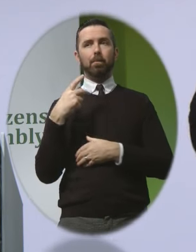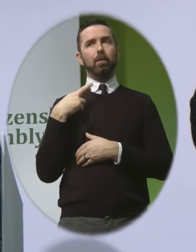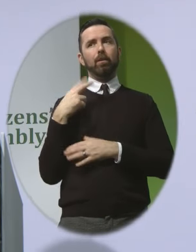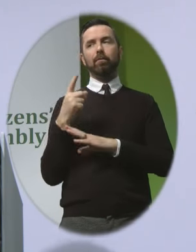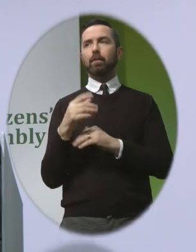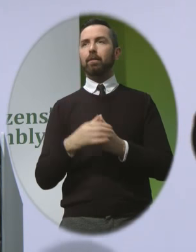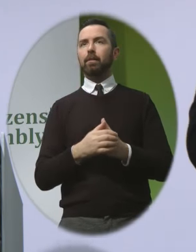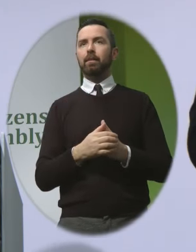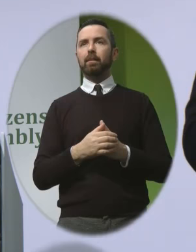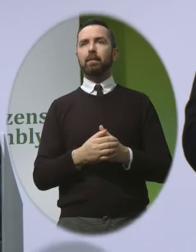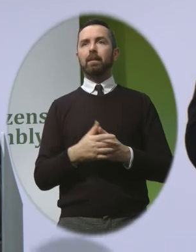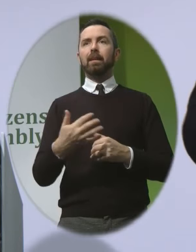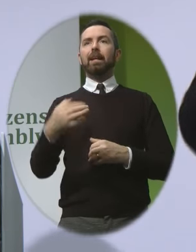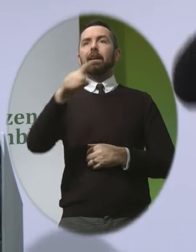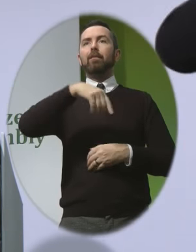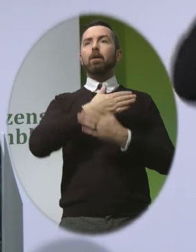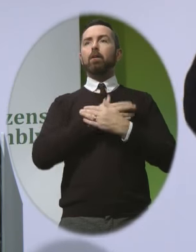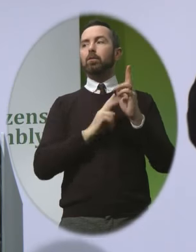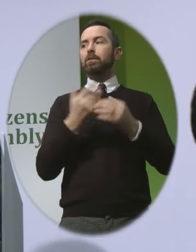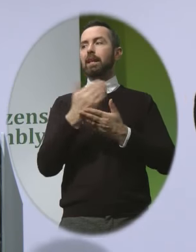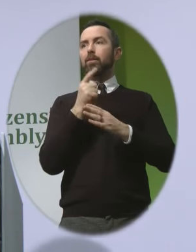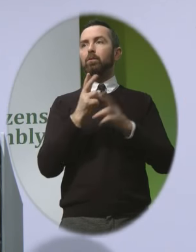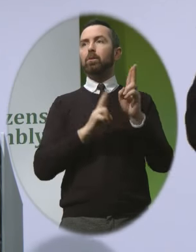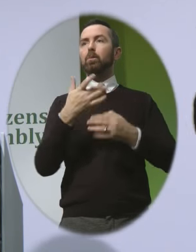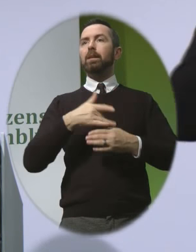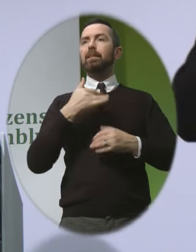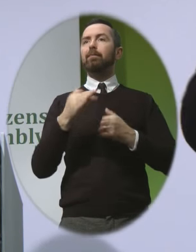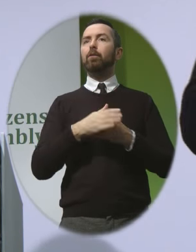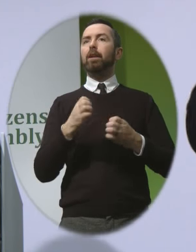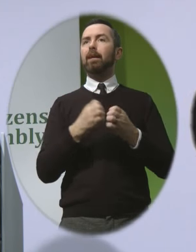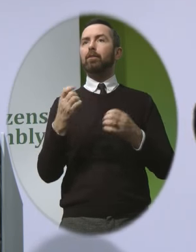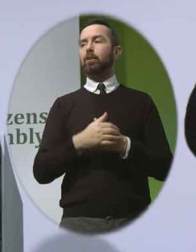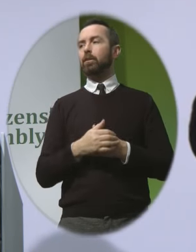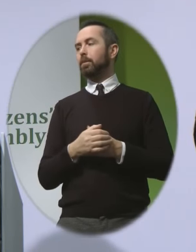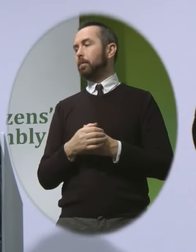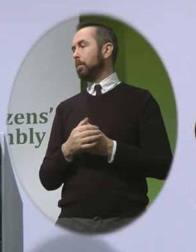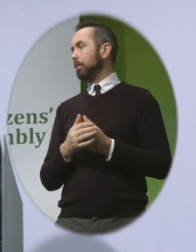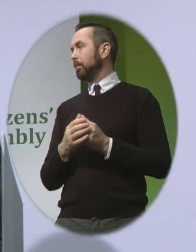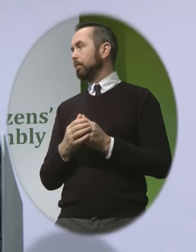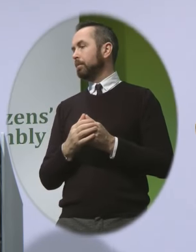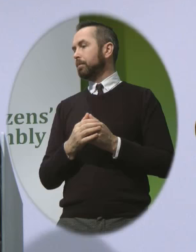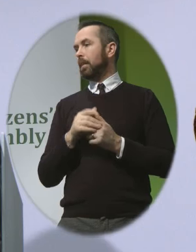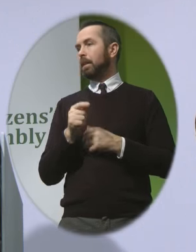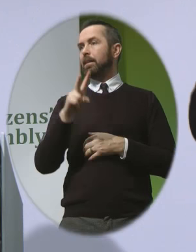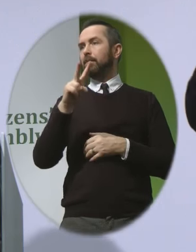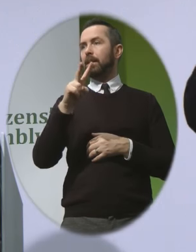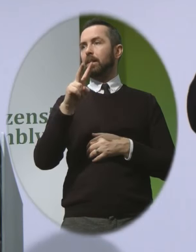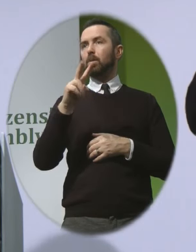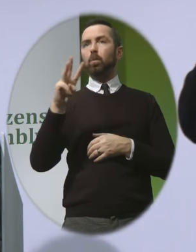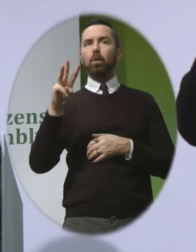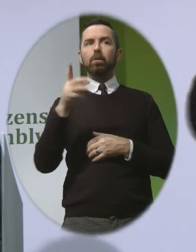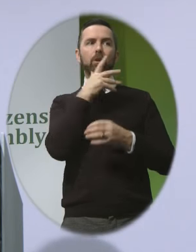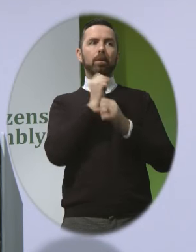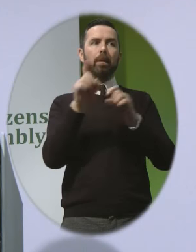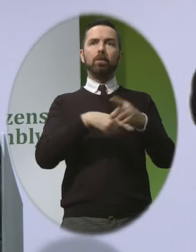if our love could have saved you you would have lived forever and that's little Vicky Wall talking about her daughter Lillian who